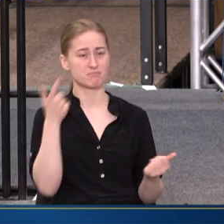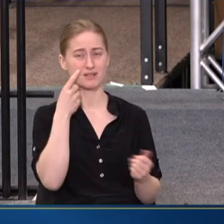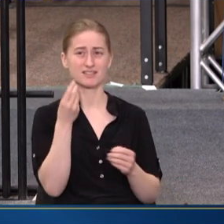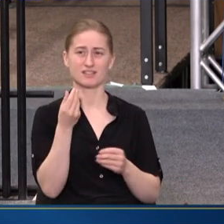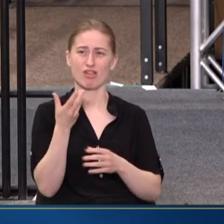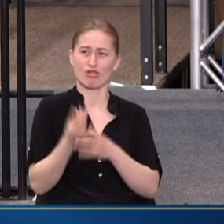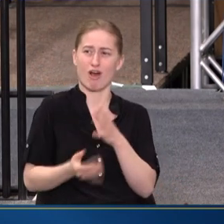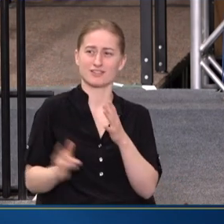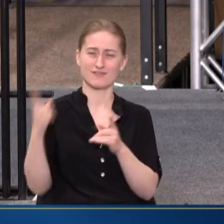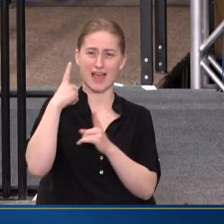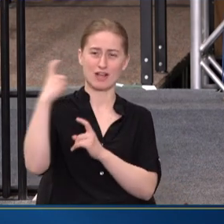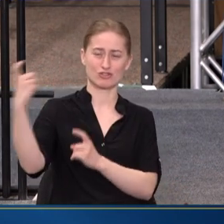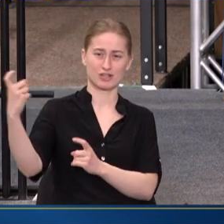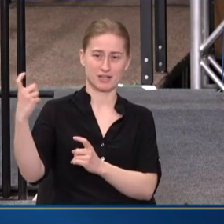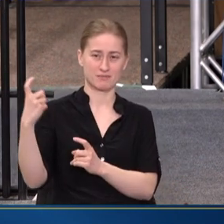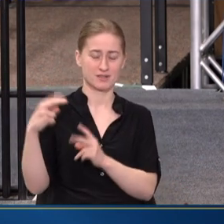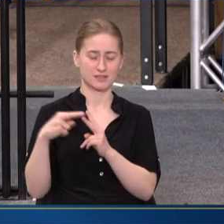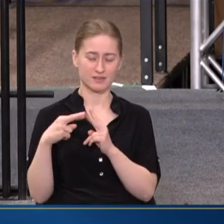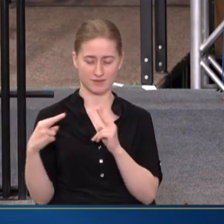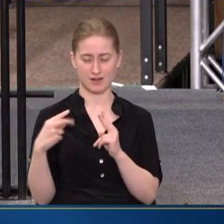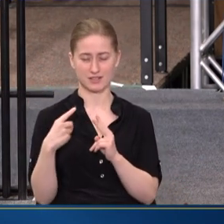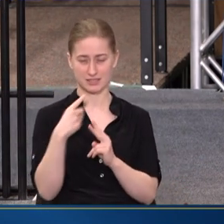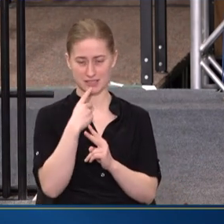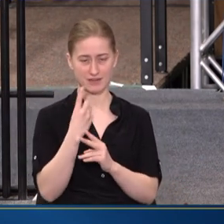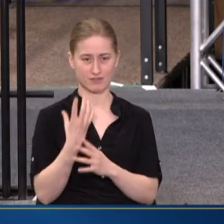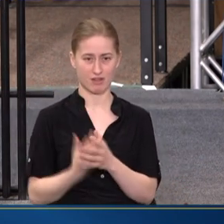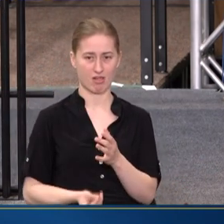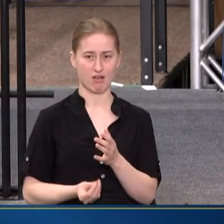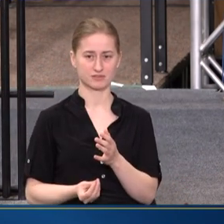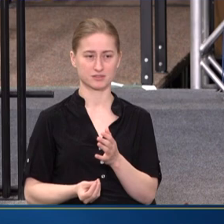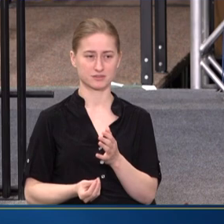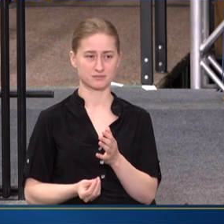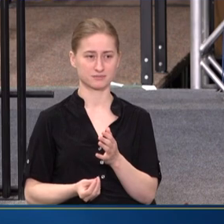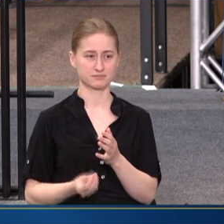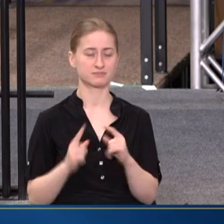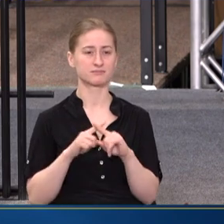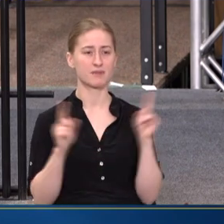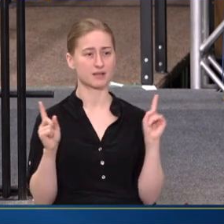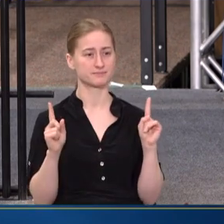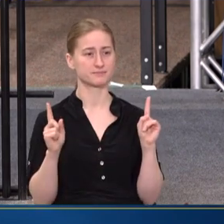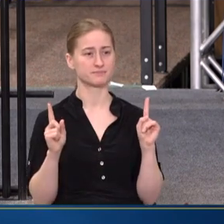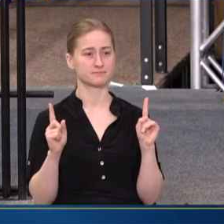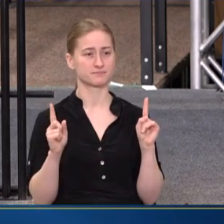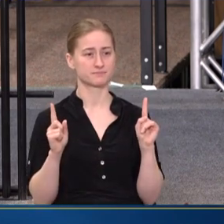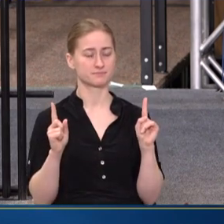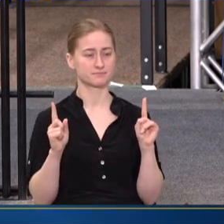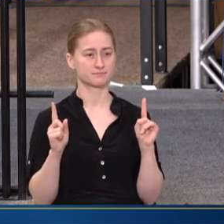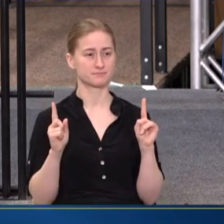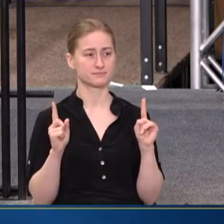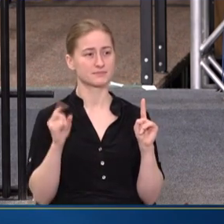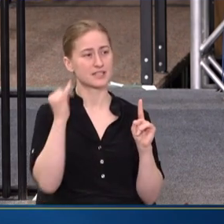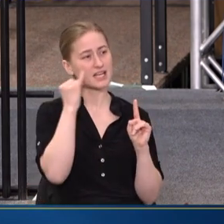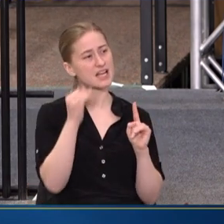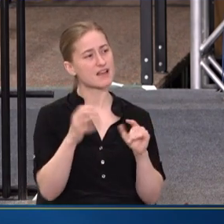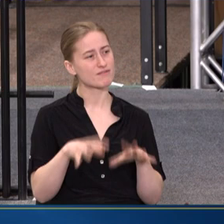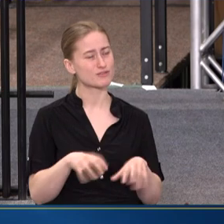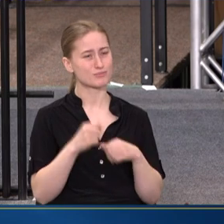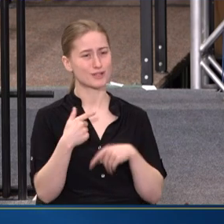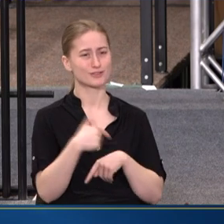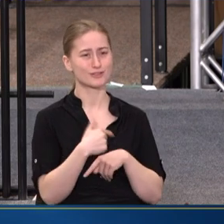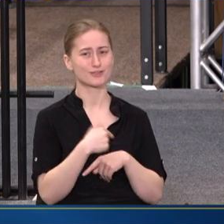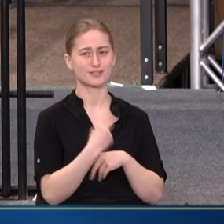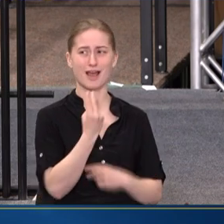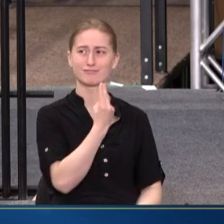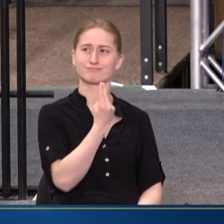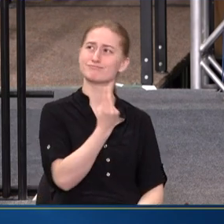DREAM IS A VERY SIGNIFICANT LOSS. BUT, IF YOU SPEND YOUR LIFE MOURNING